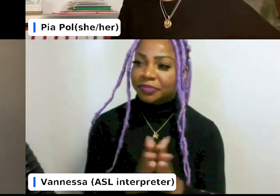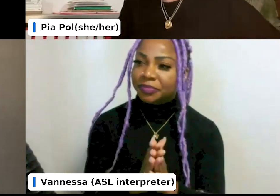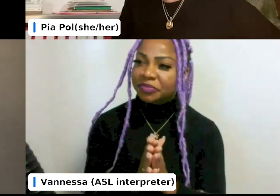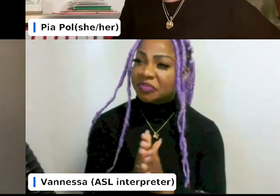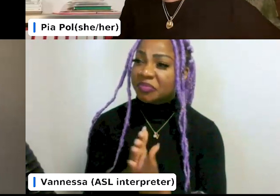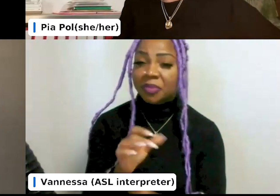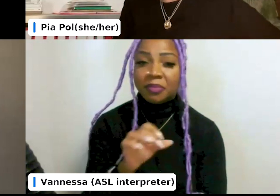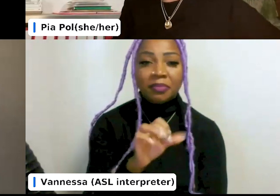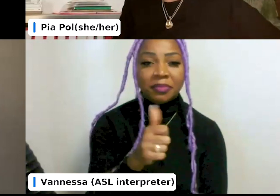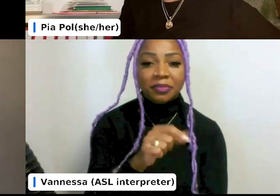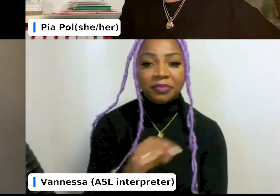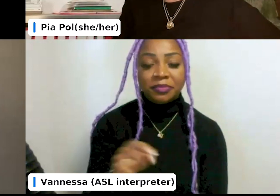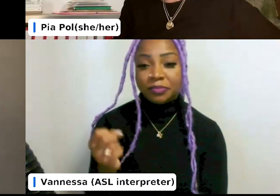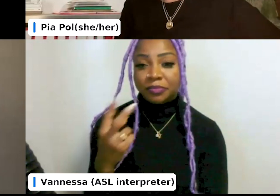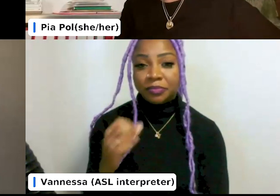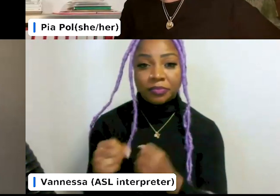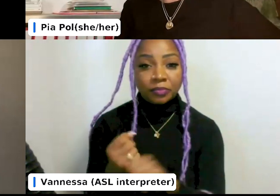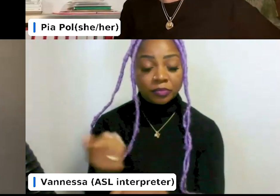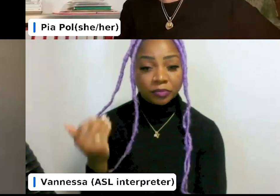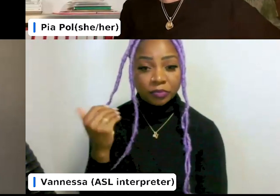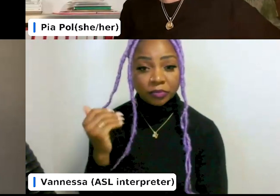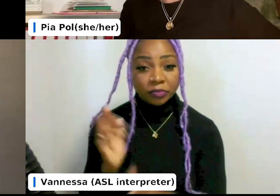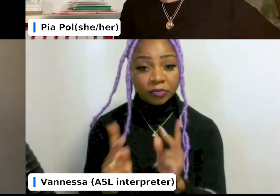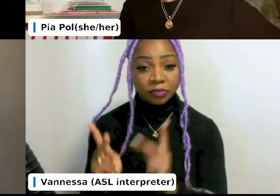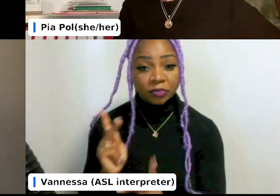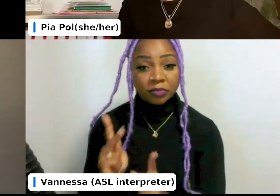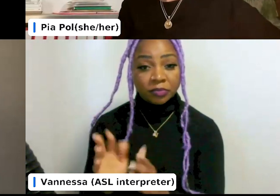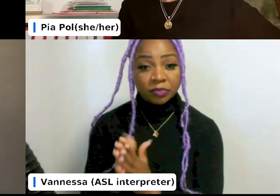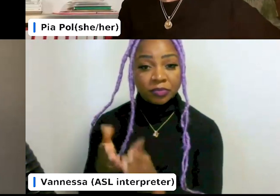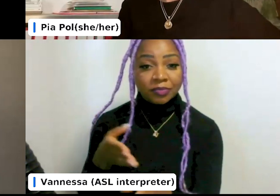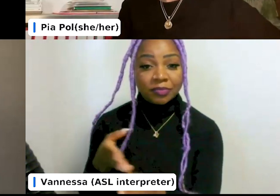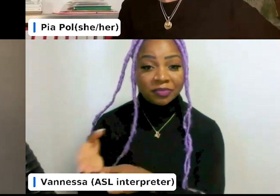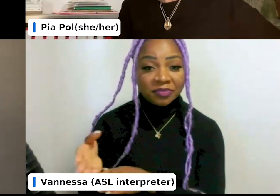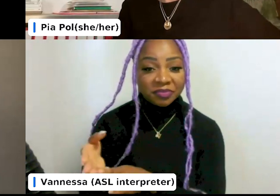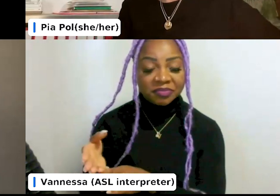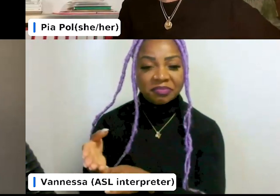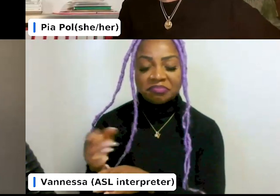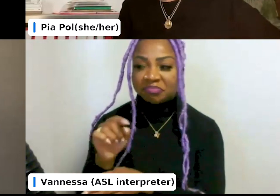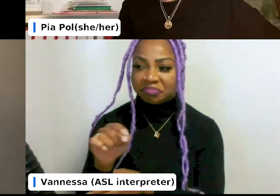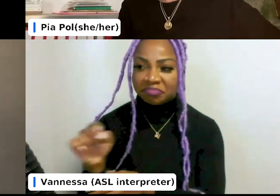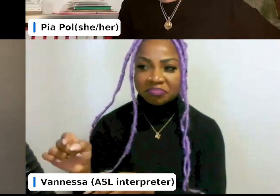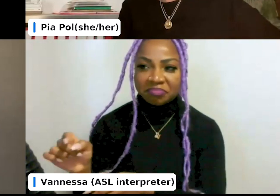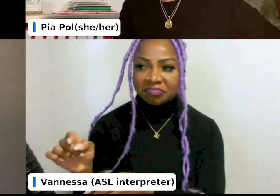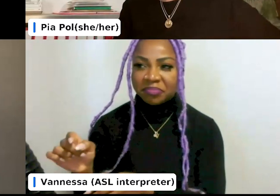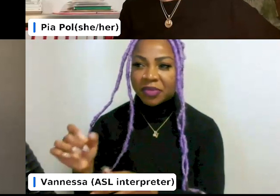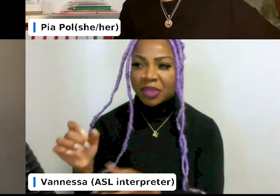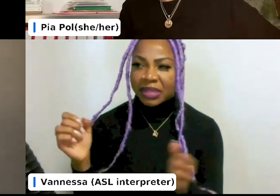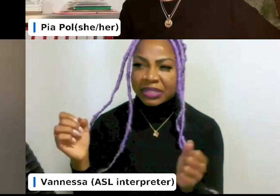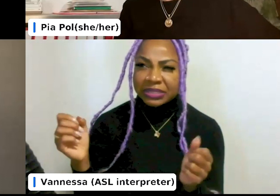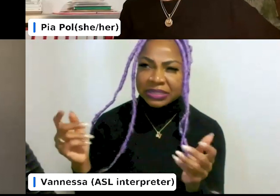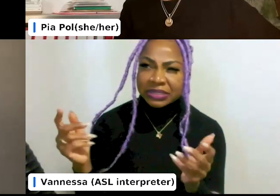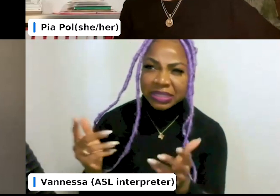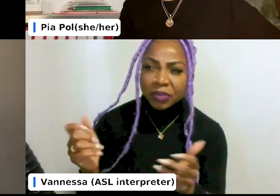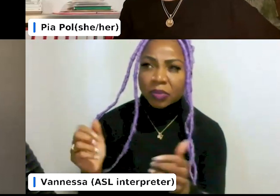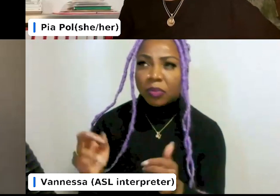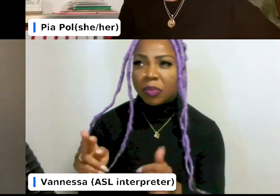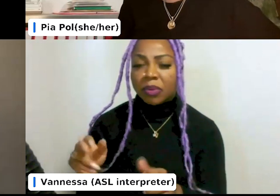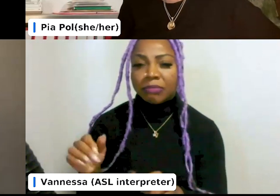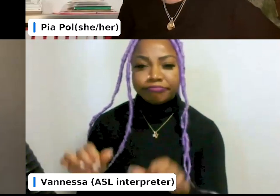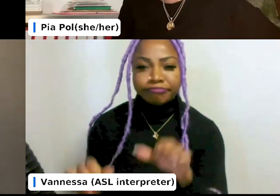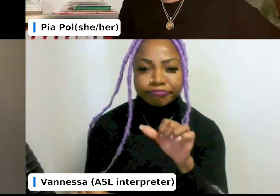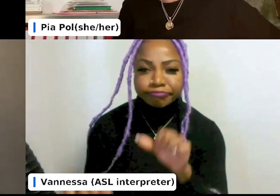10, 12 years ago when, uh, people in the book industry were really, um, I wouldn't call it scared, but hesitant about what,